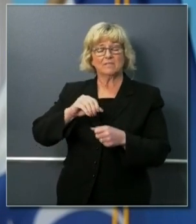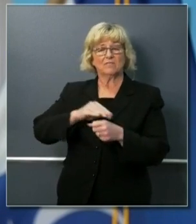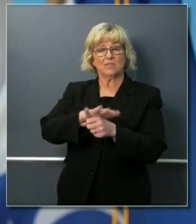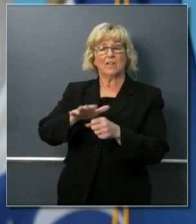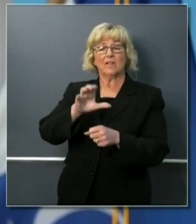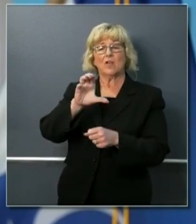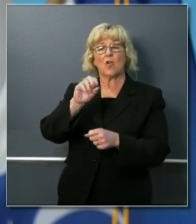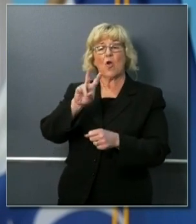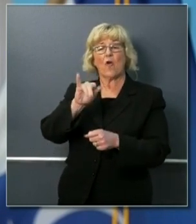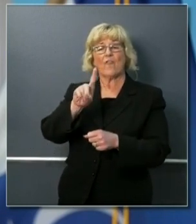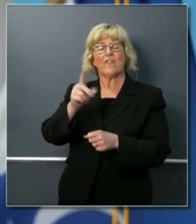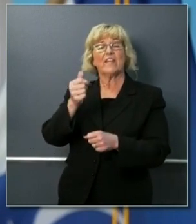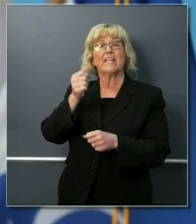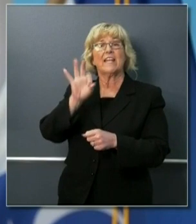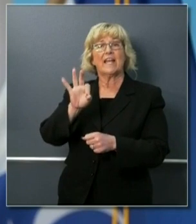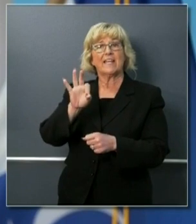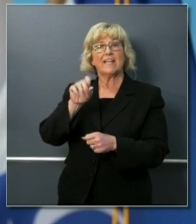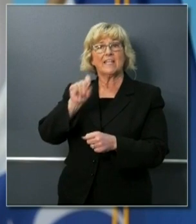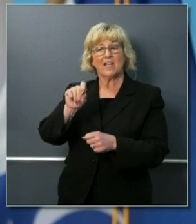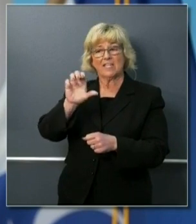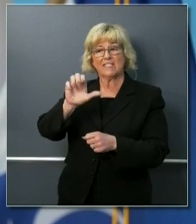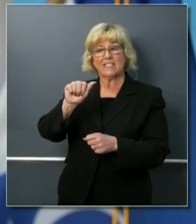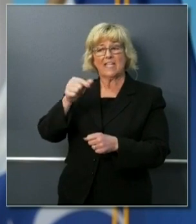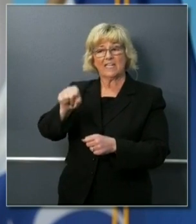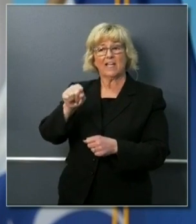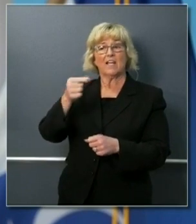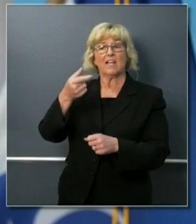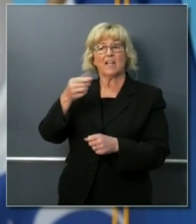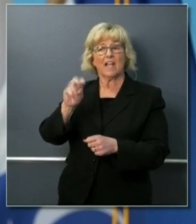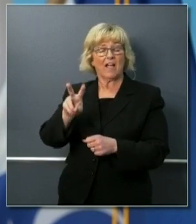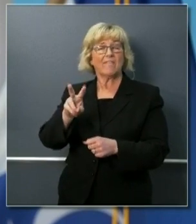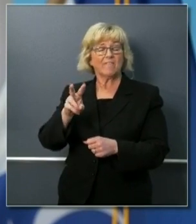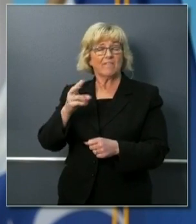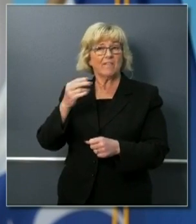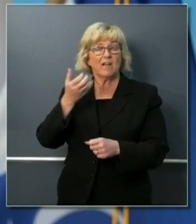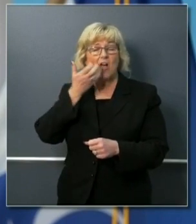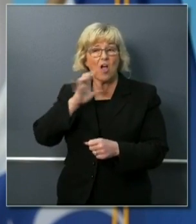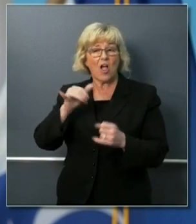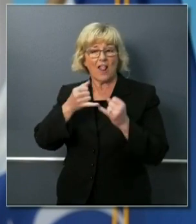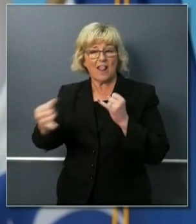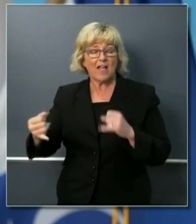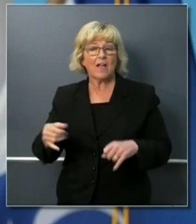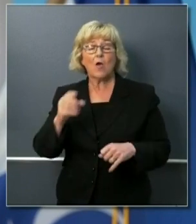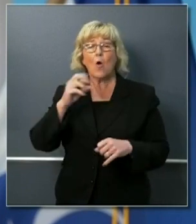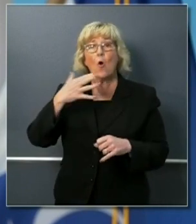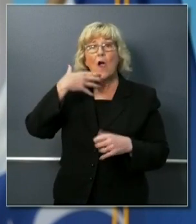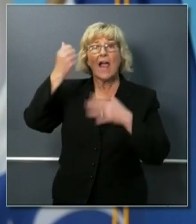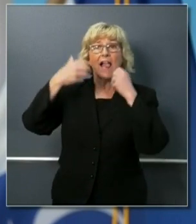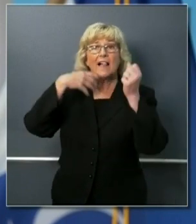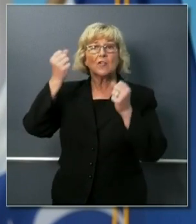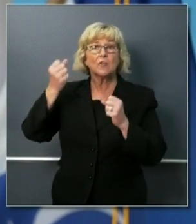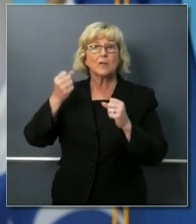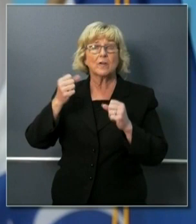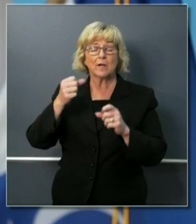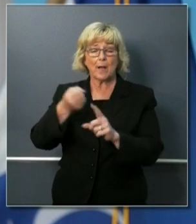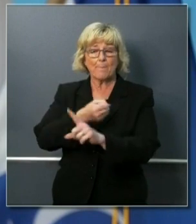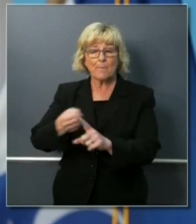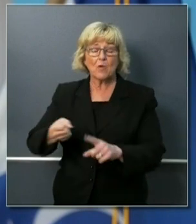we obviously have to take care of our seniors we have a hotline for that a child abuse